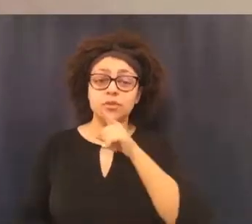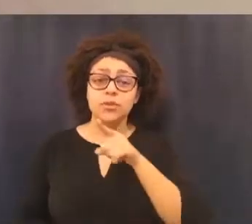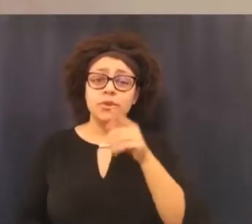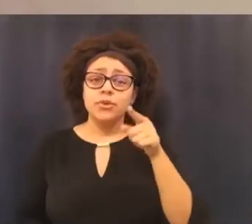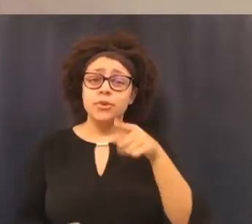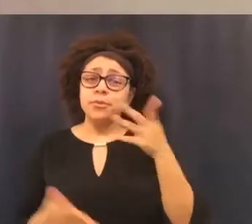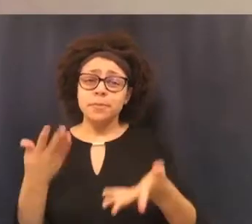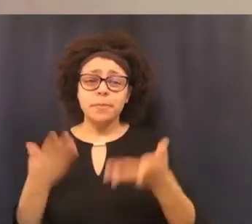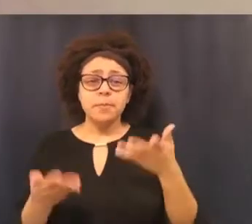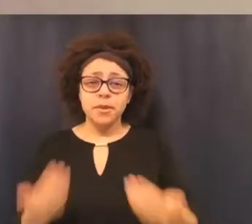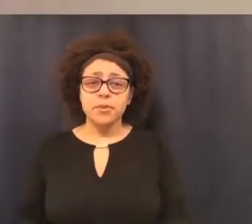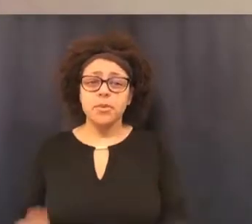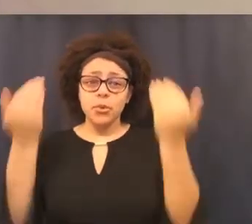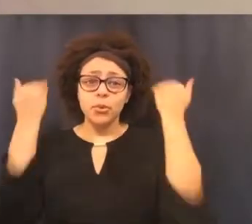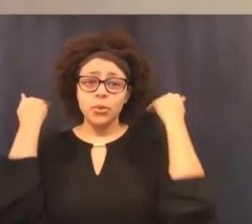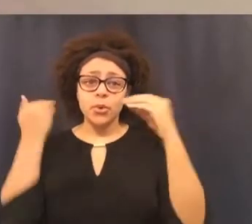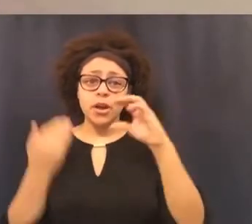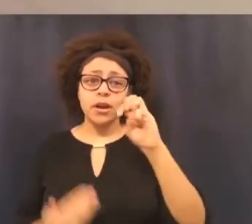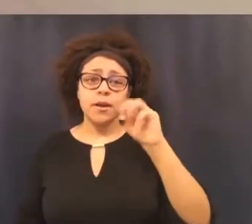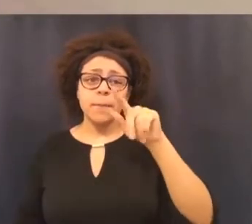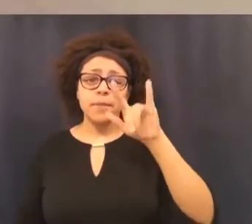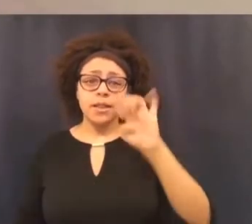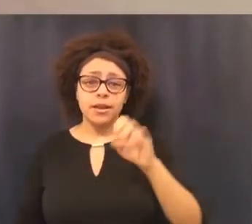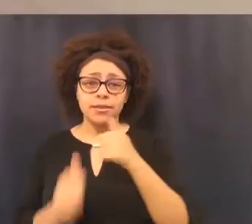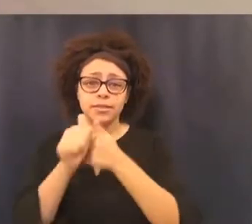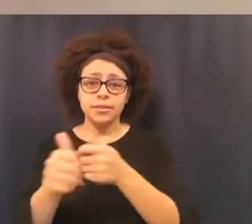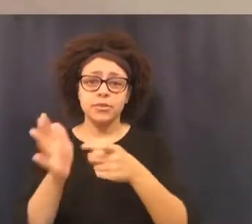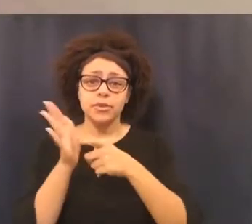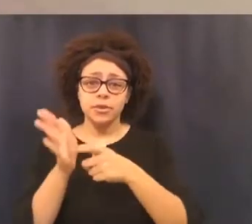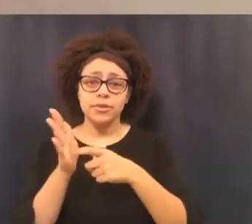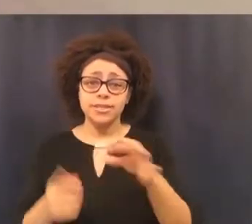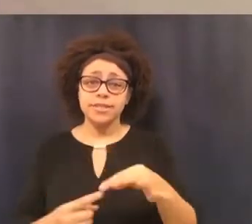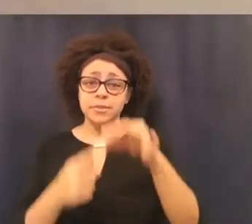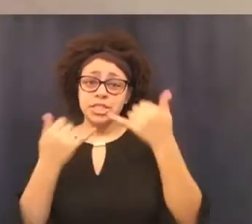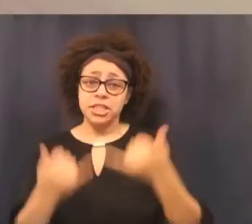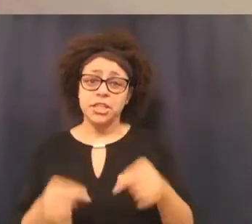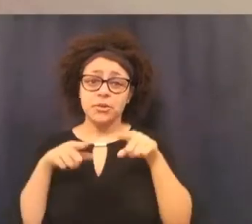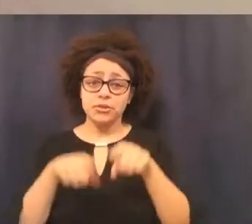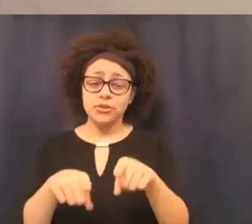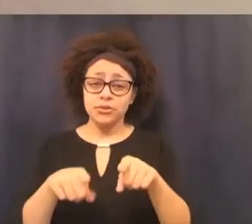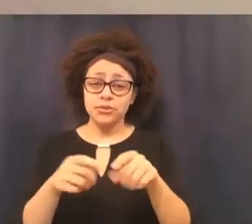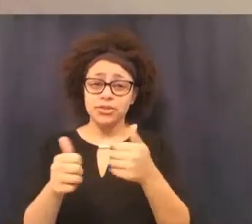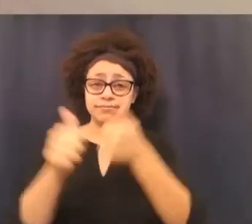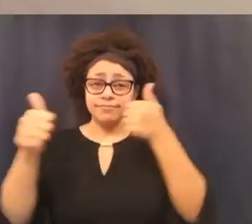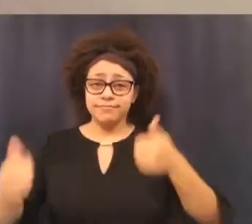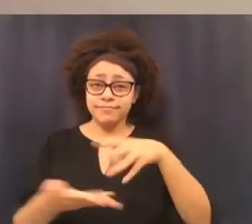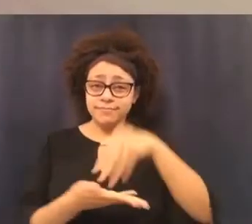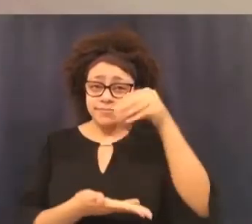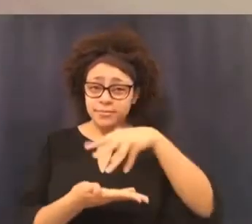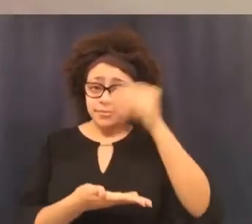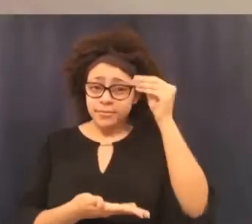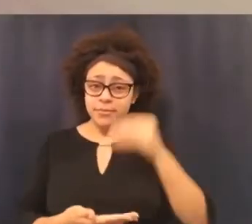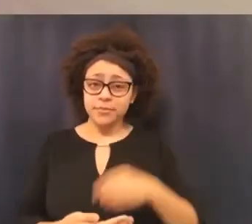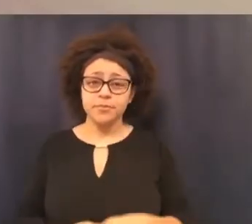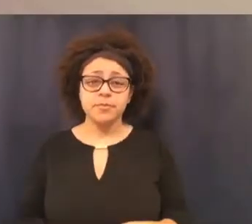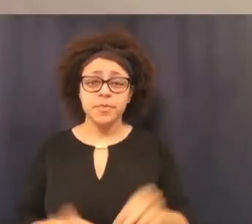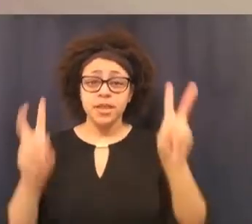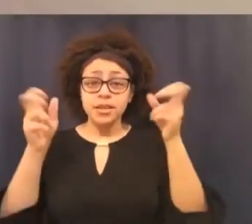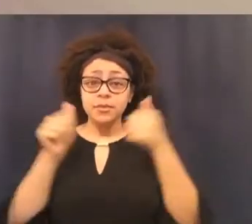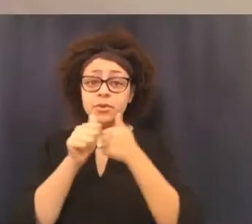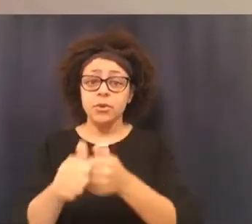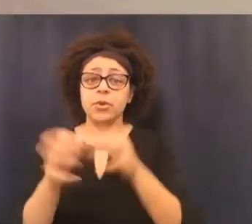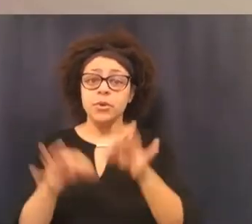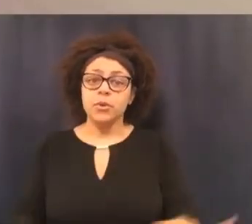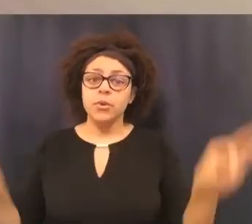feel overwhelmed by compliance requirements, especially with distance learning. Compliance is a big subject and an